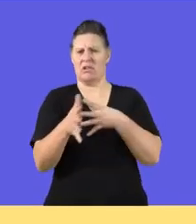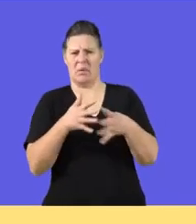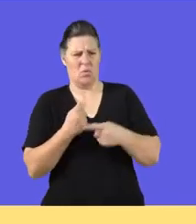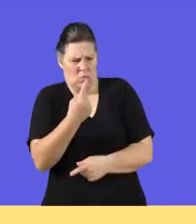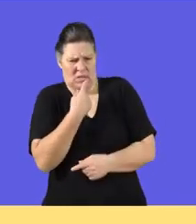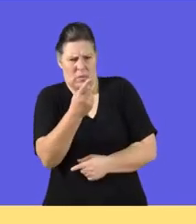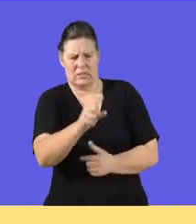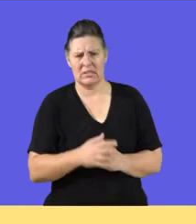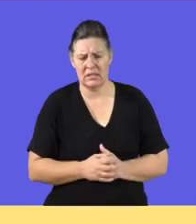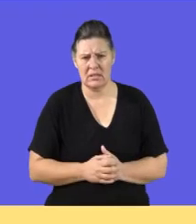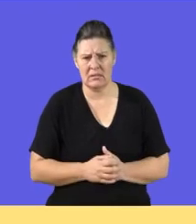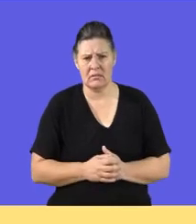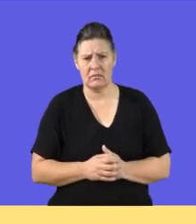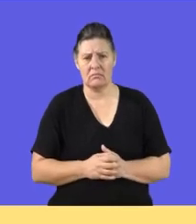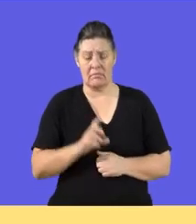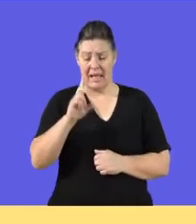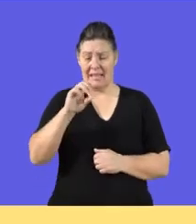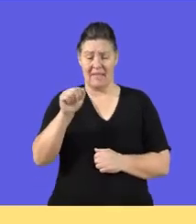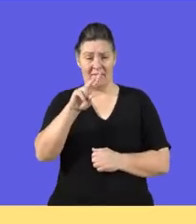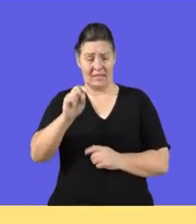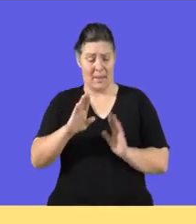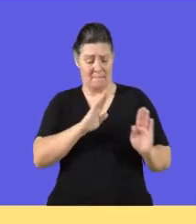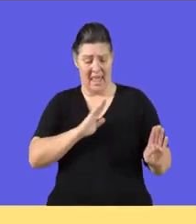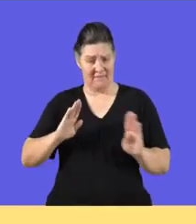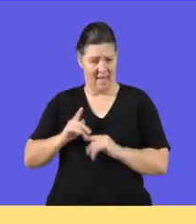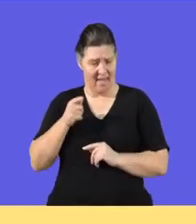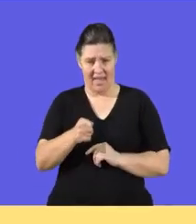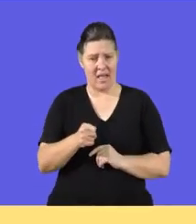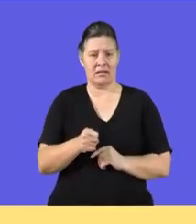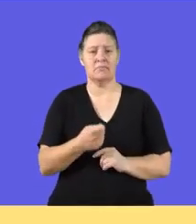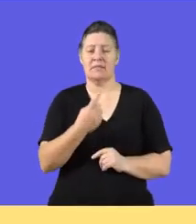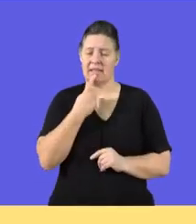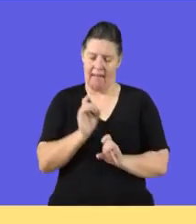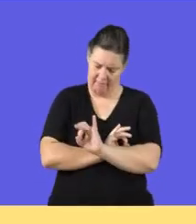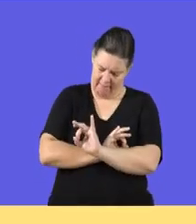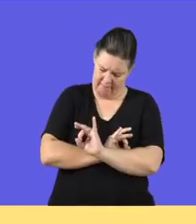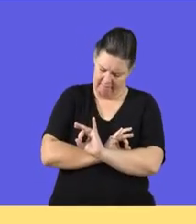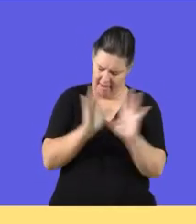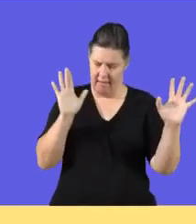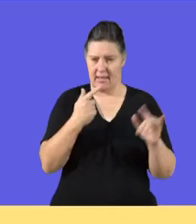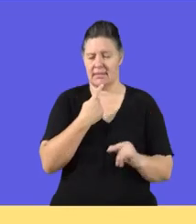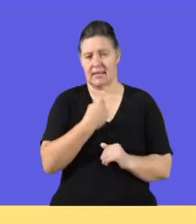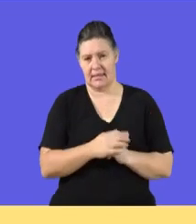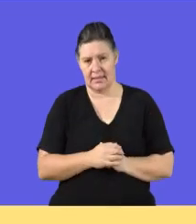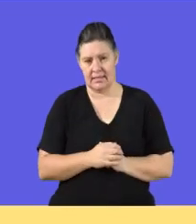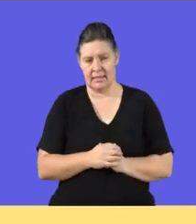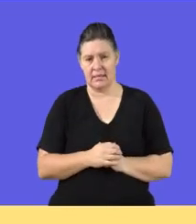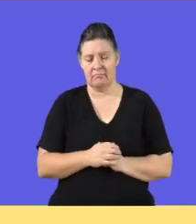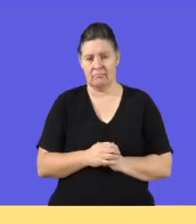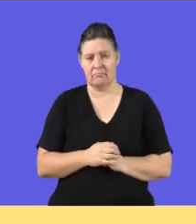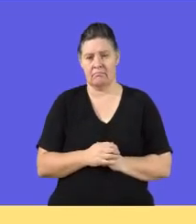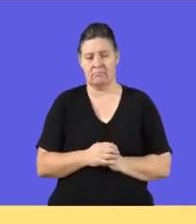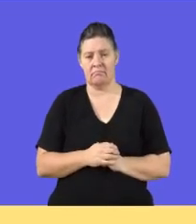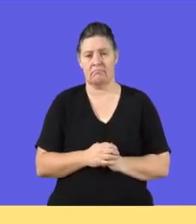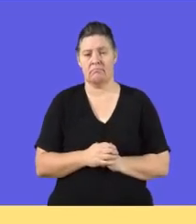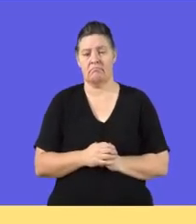to be transparent? David's behavior must be such that it is clear? So he